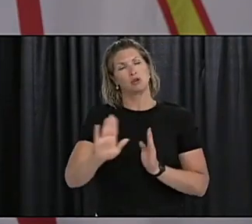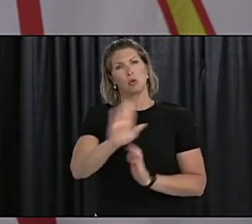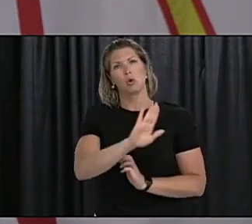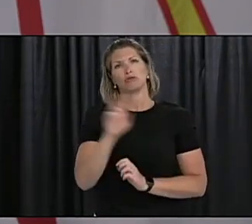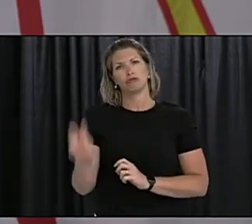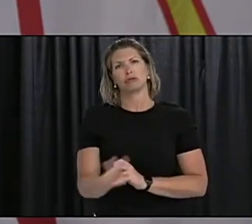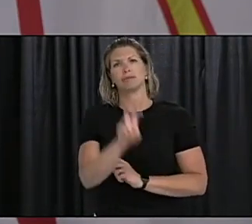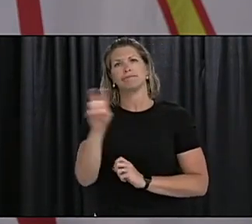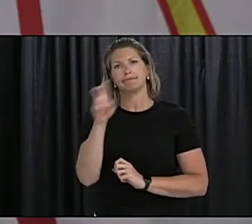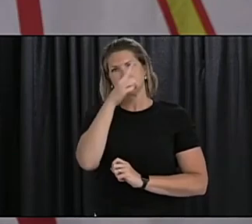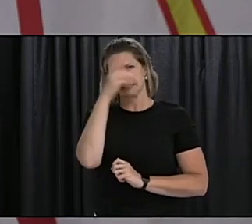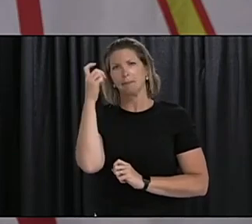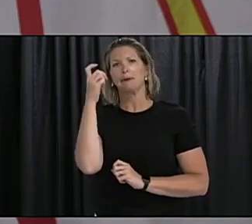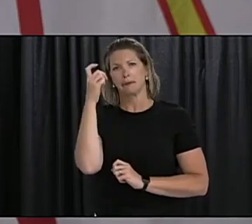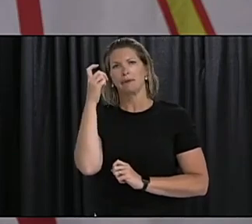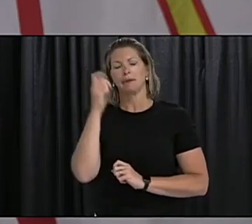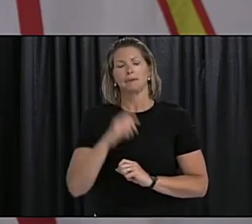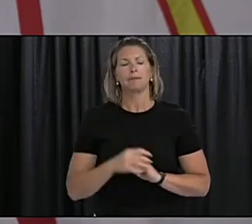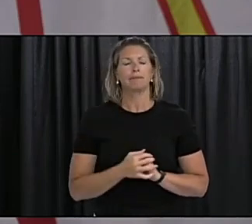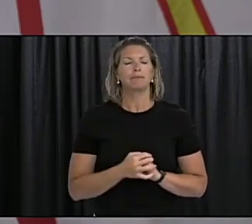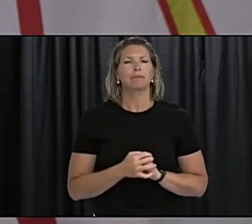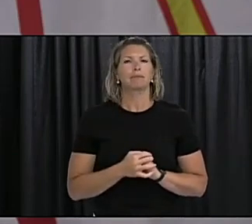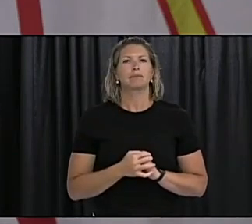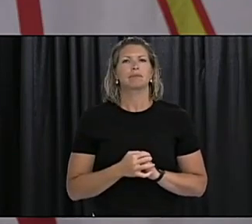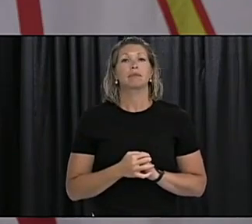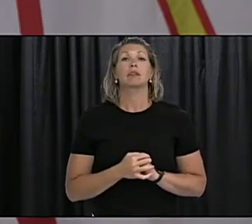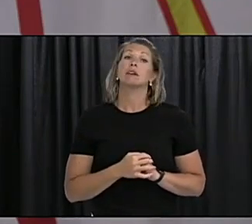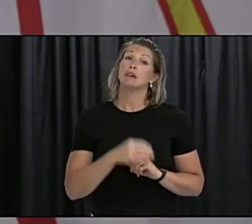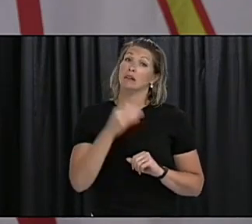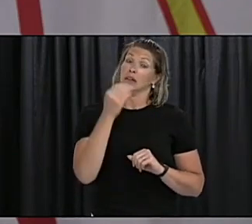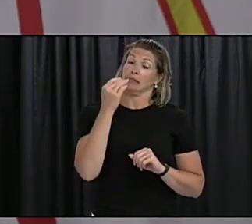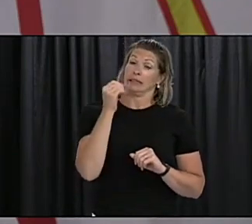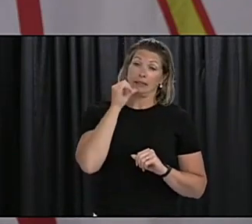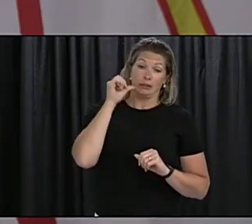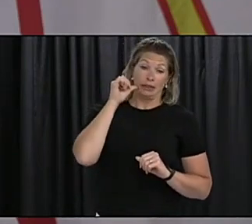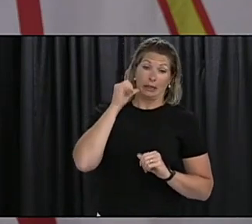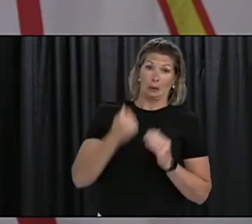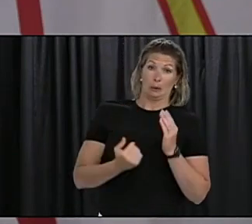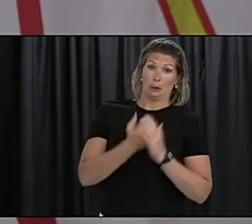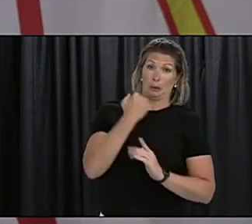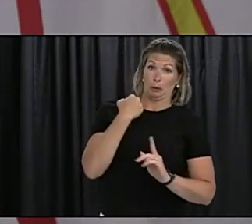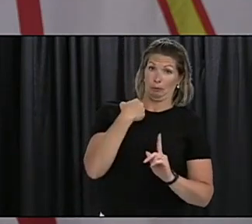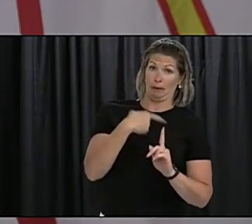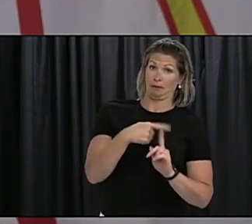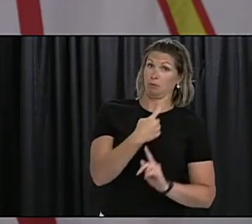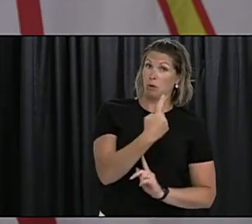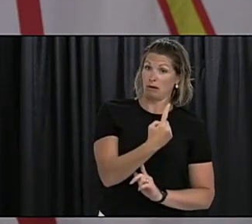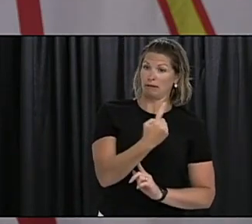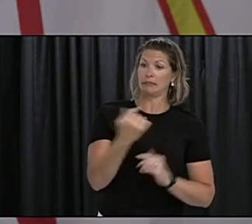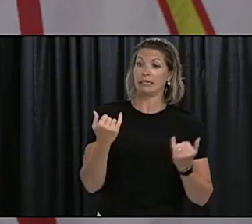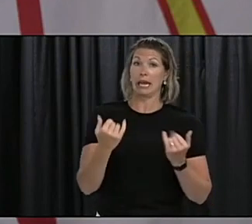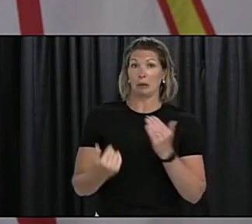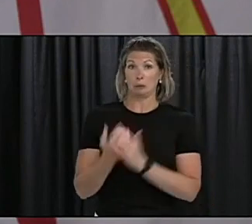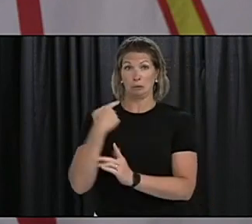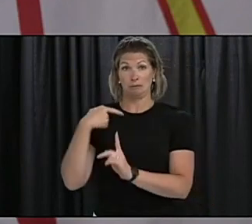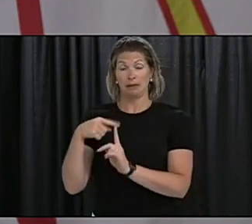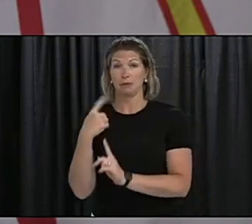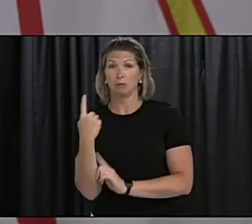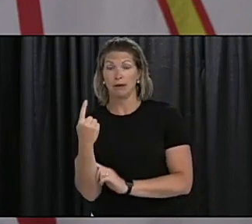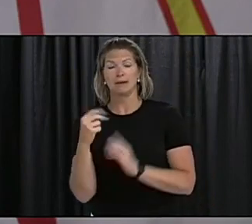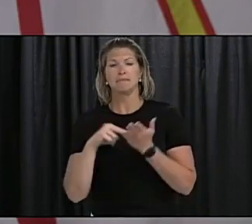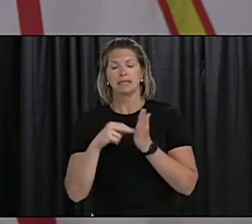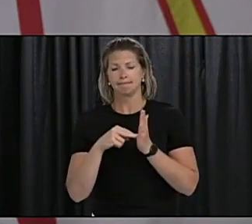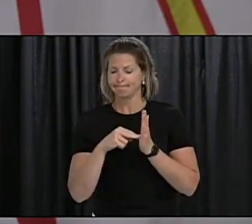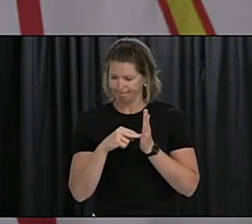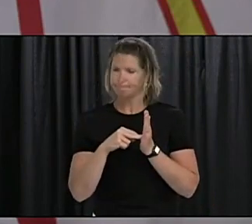within our province, new cases always serve as a reminder that COVID-19 is still with us. It also shows us the importance of our public